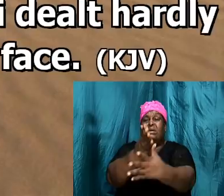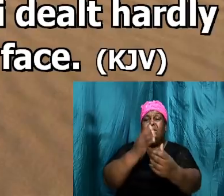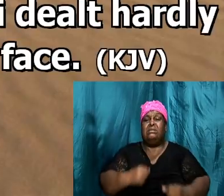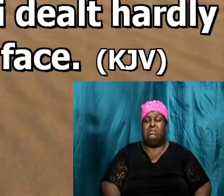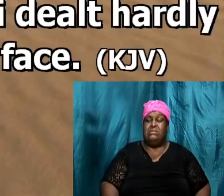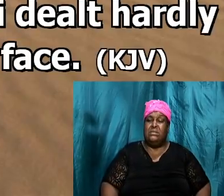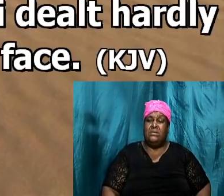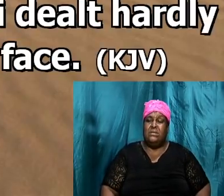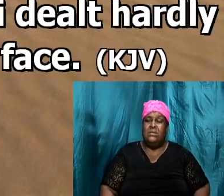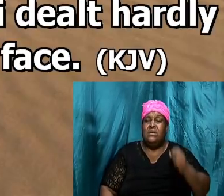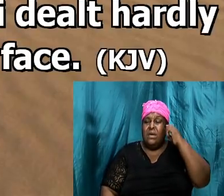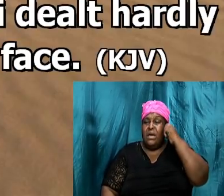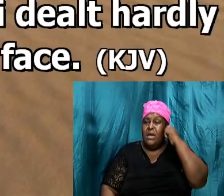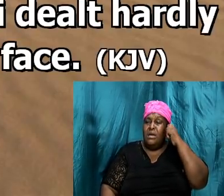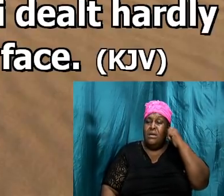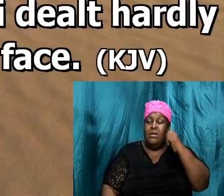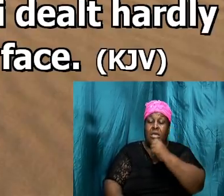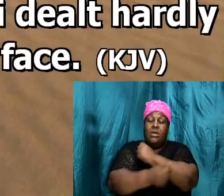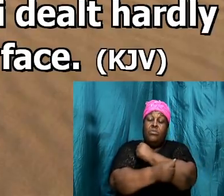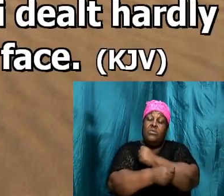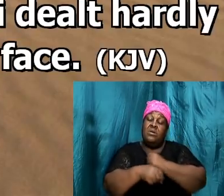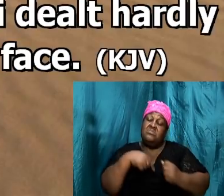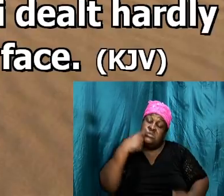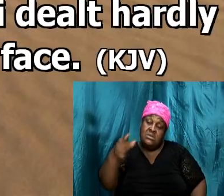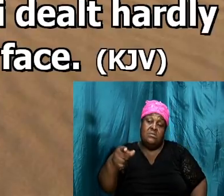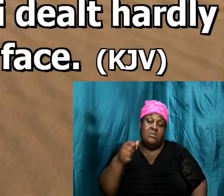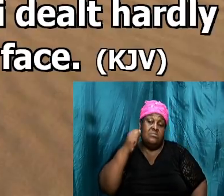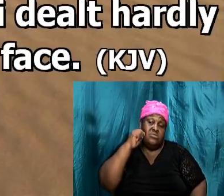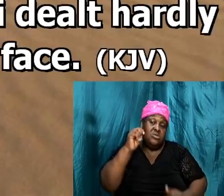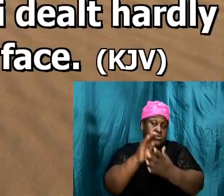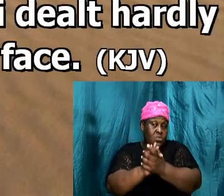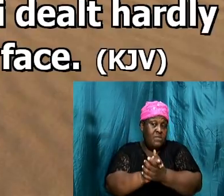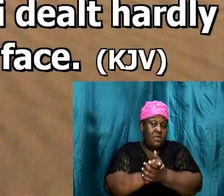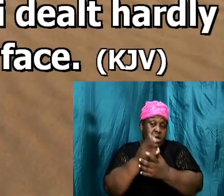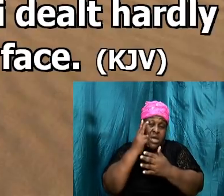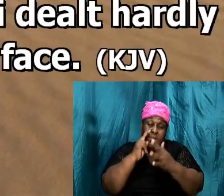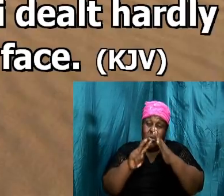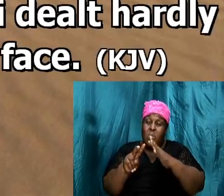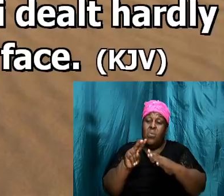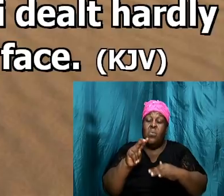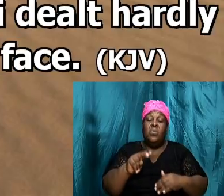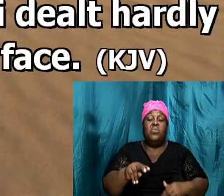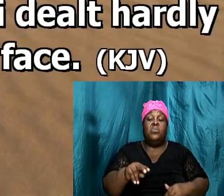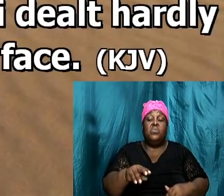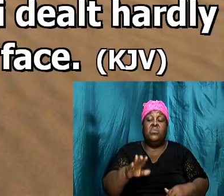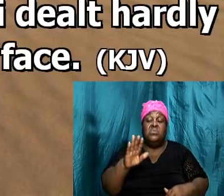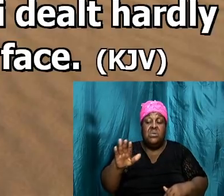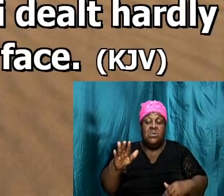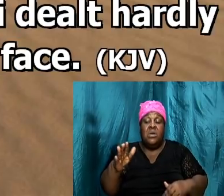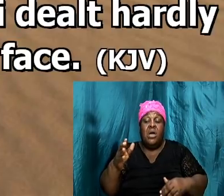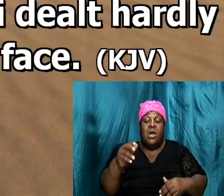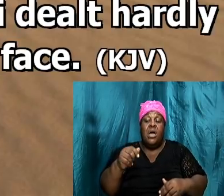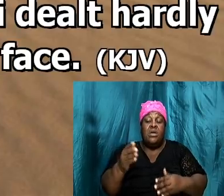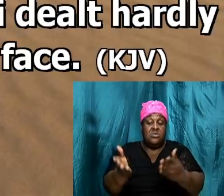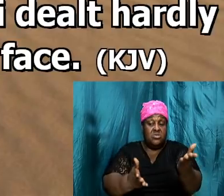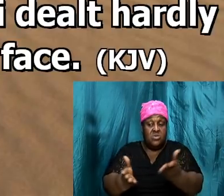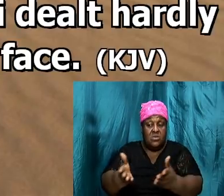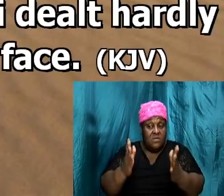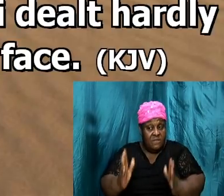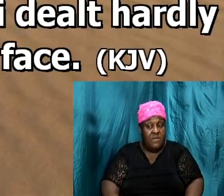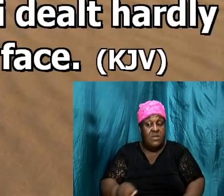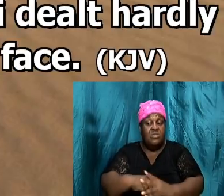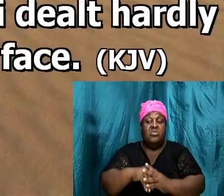unto Sarai behold thy maid is in thy hand